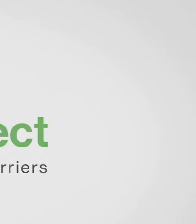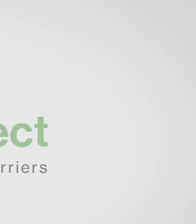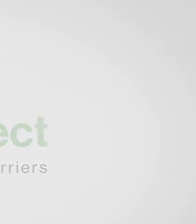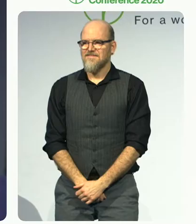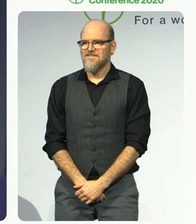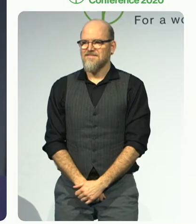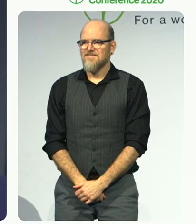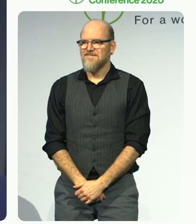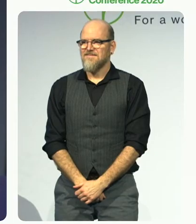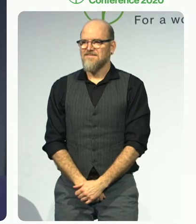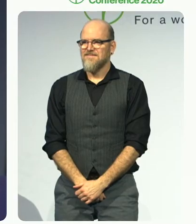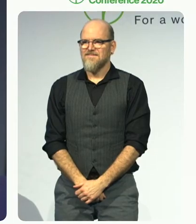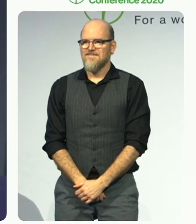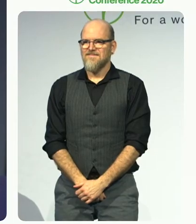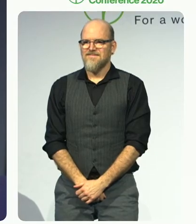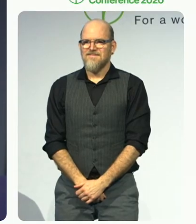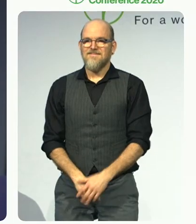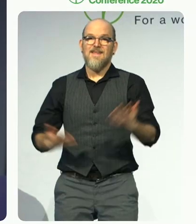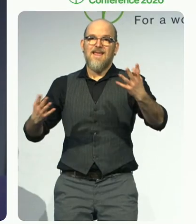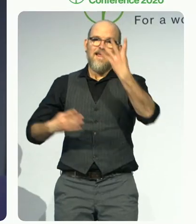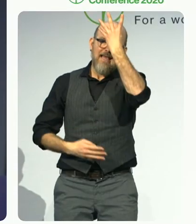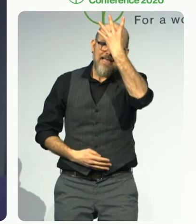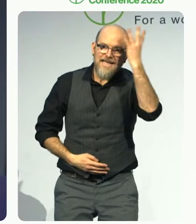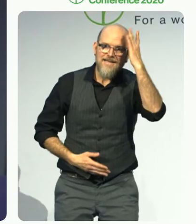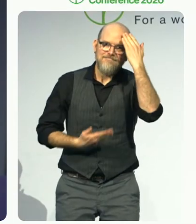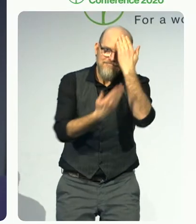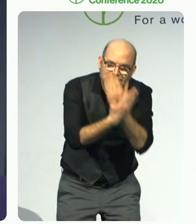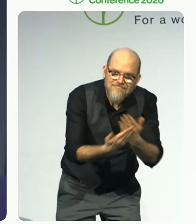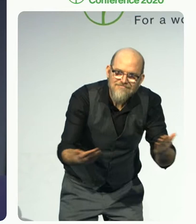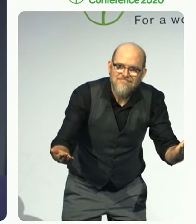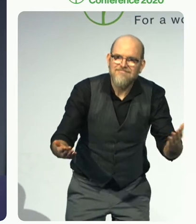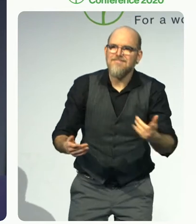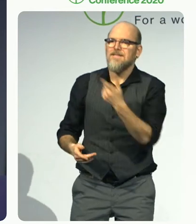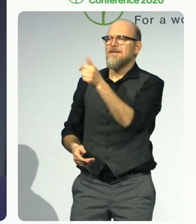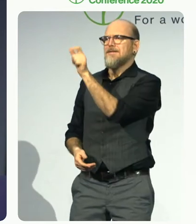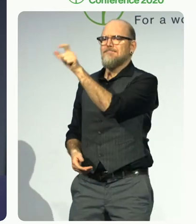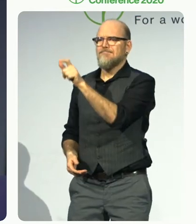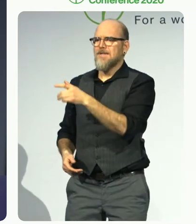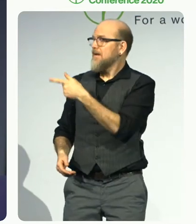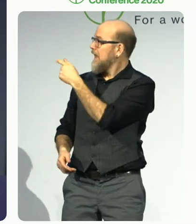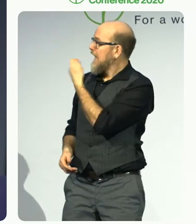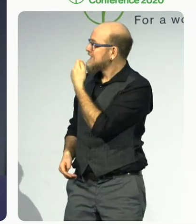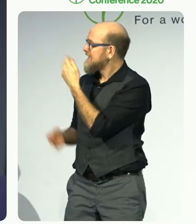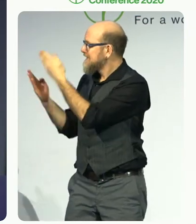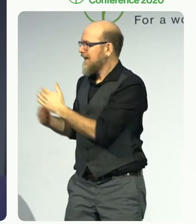Your Well Highness, dear Martin Essel, ladies and gentlemen,